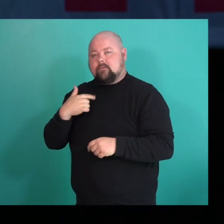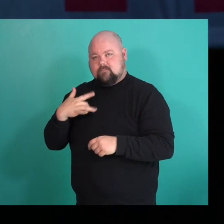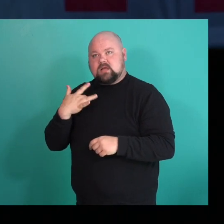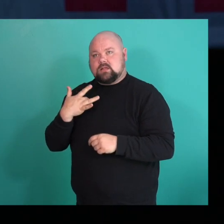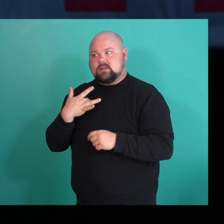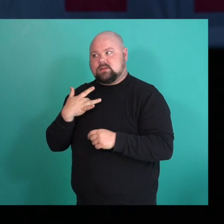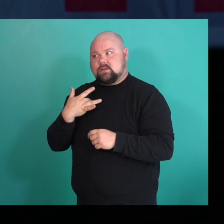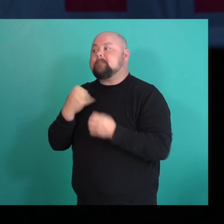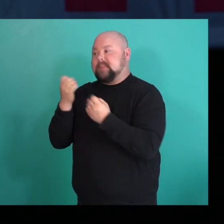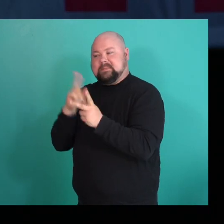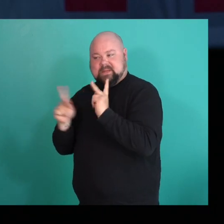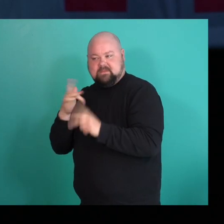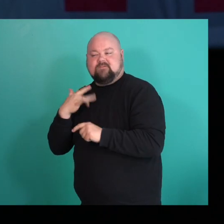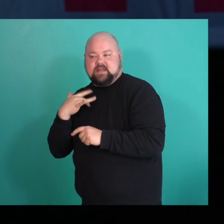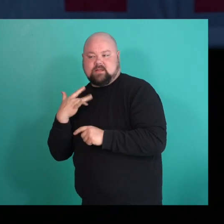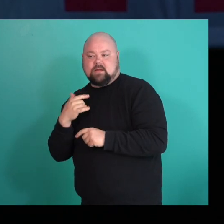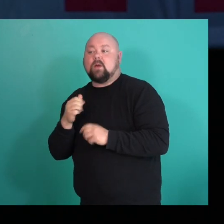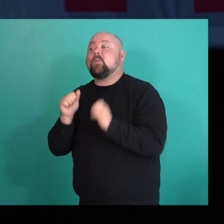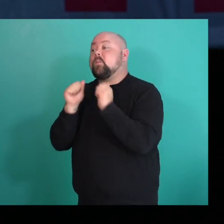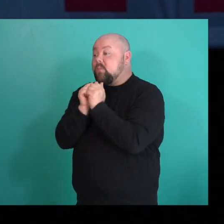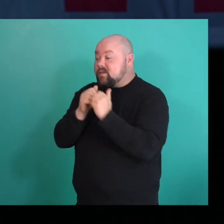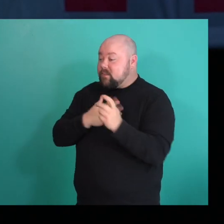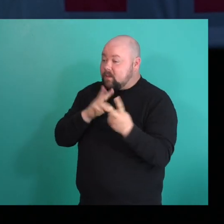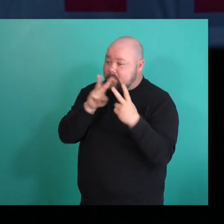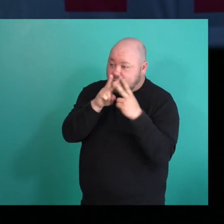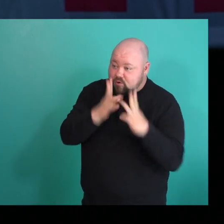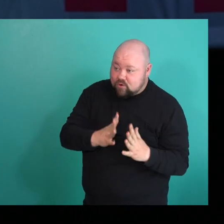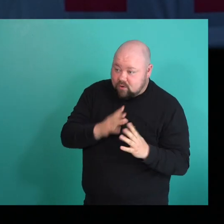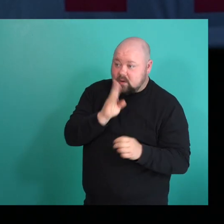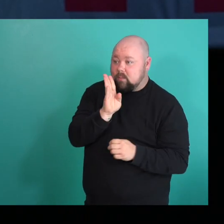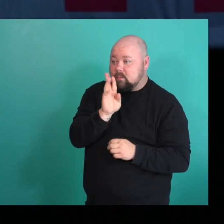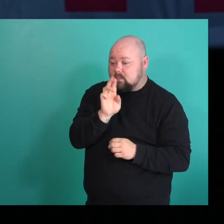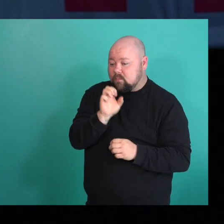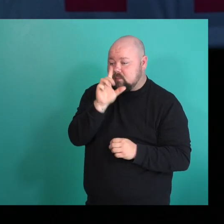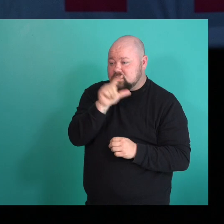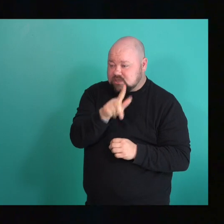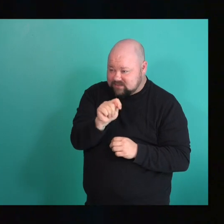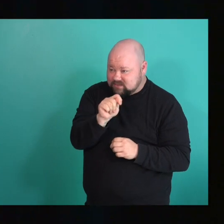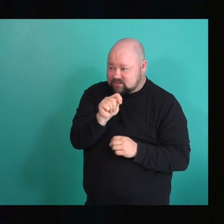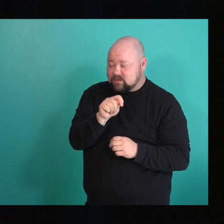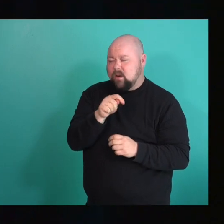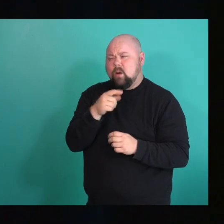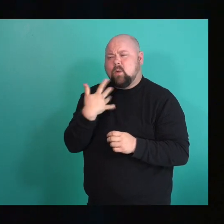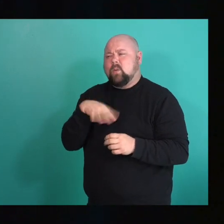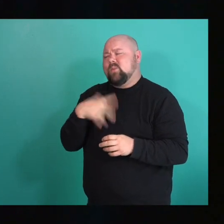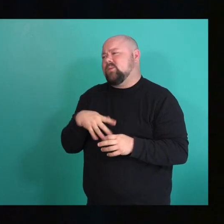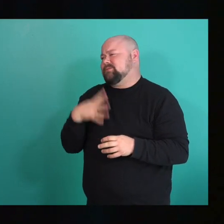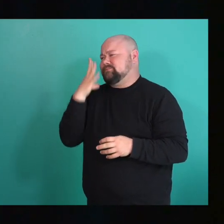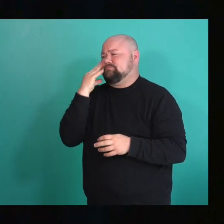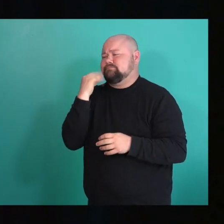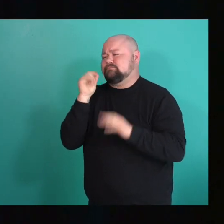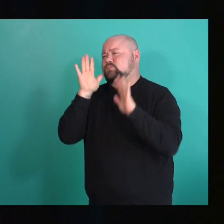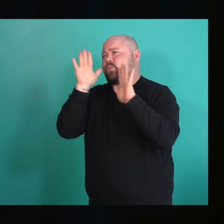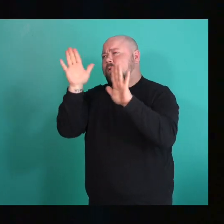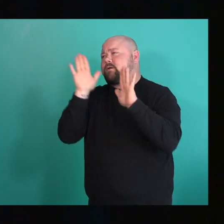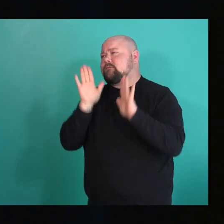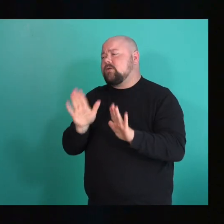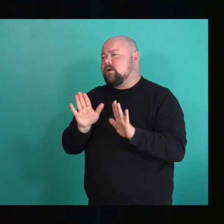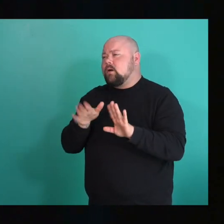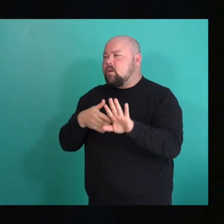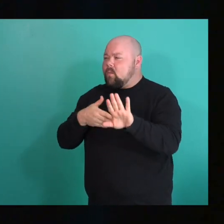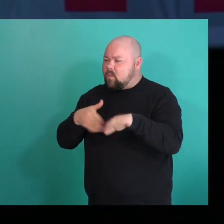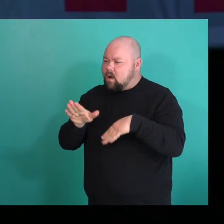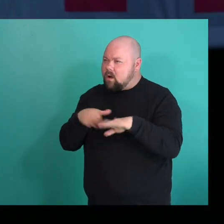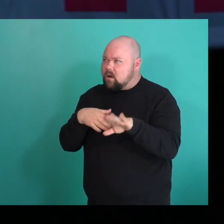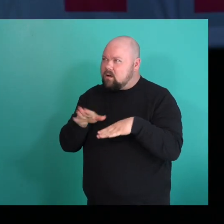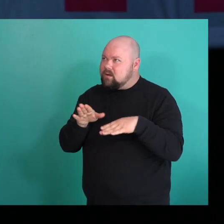other people. And I was there with Bridget, my partner, and it was just a wonderful experience to be able to walk down. Oh, you